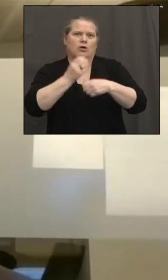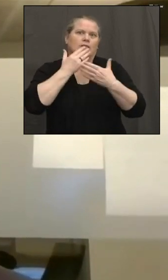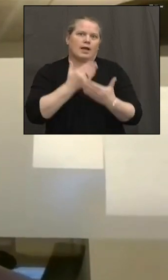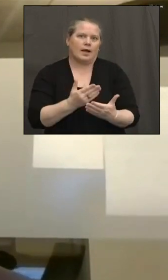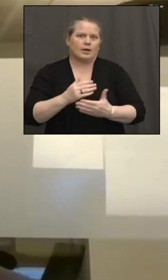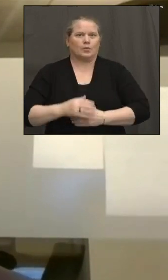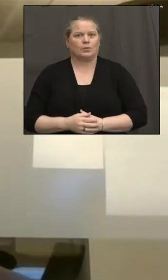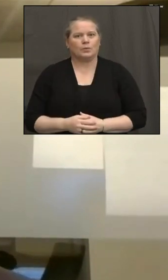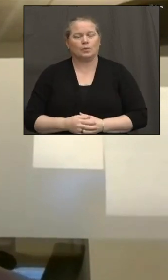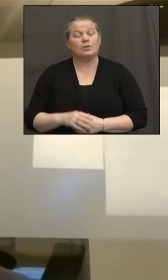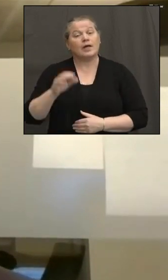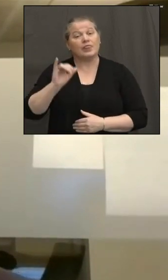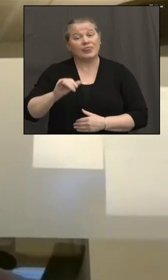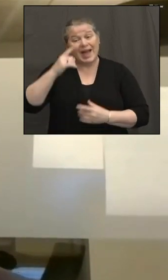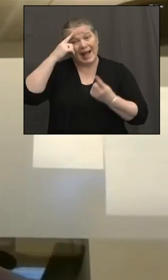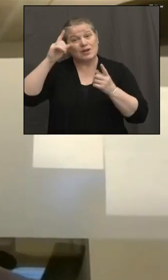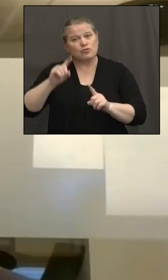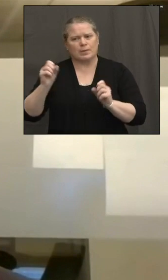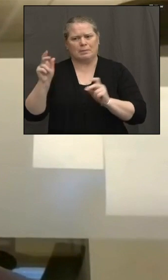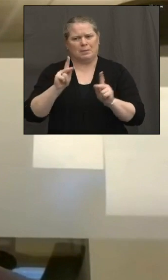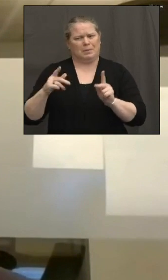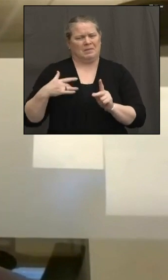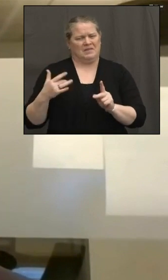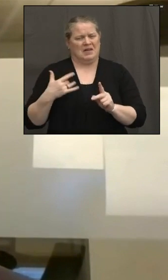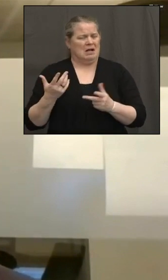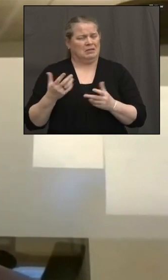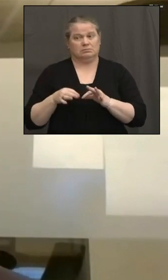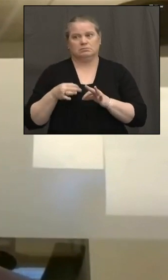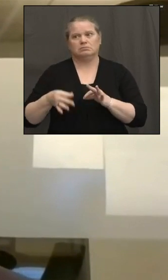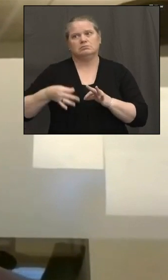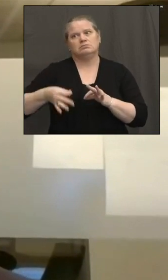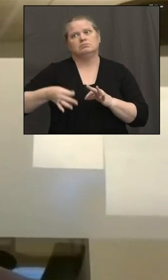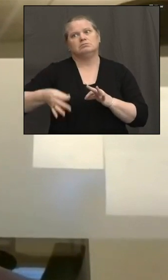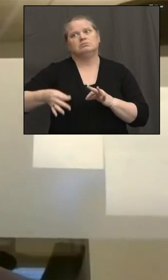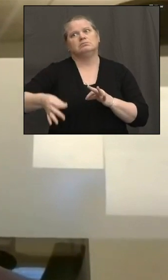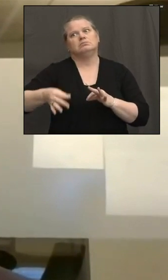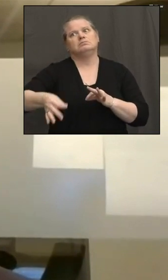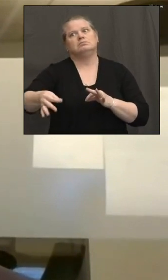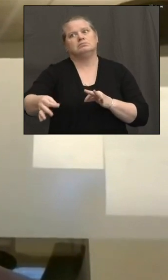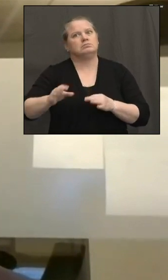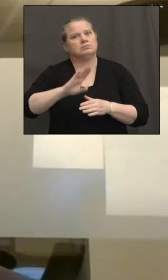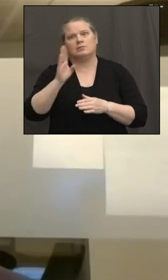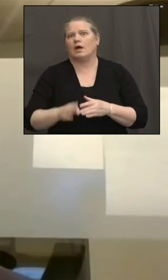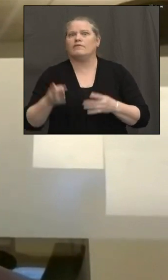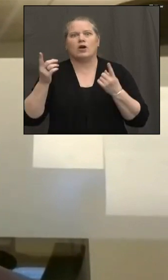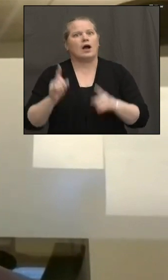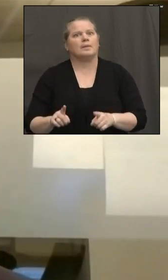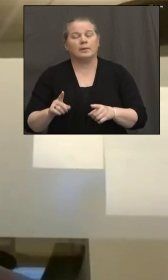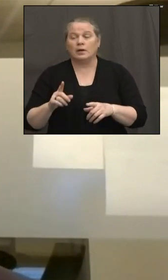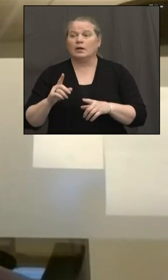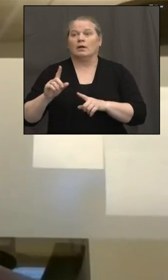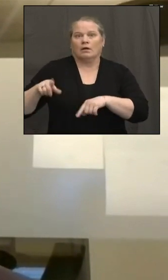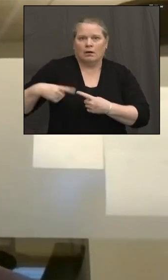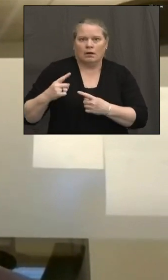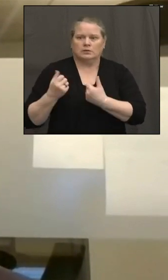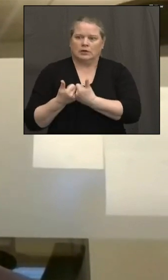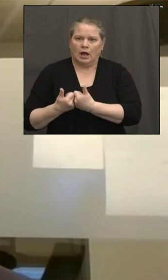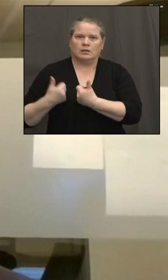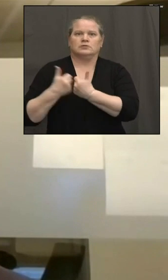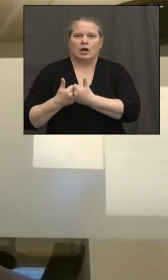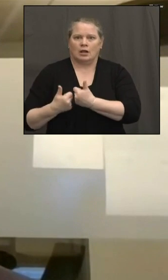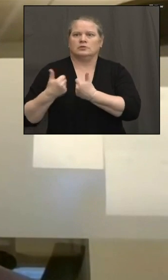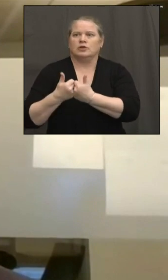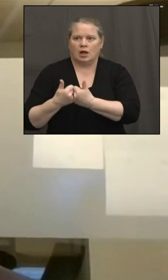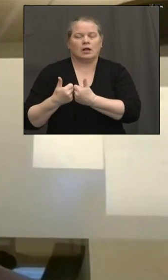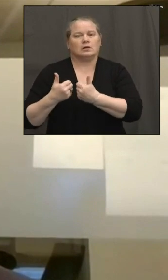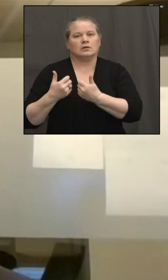didn't think would necessarily happen anytime soon. There had been challenges getting an agreement done. But, you know, thanks to your leadership, the